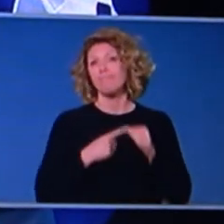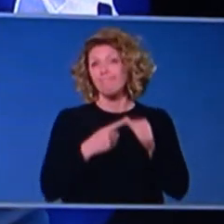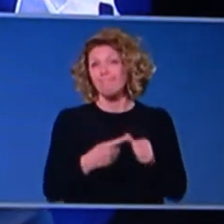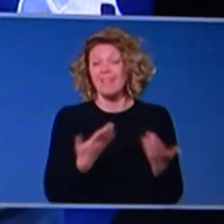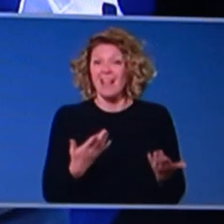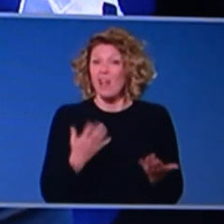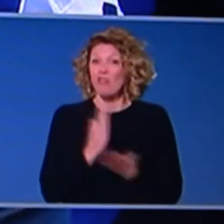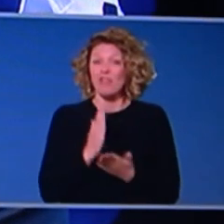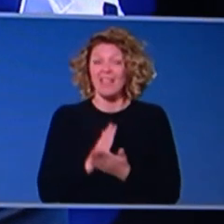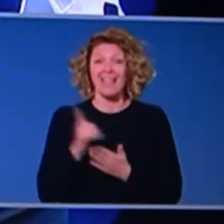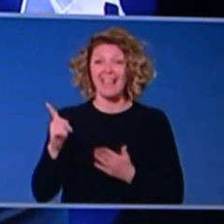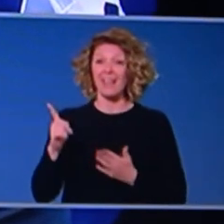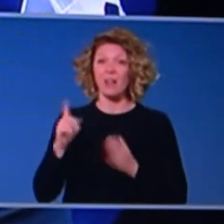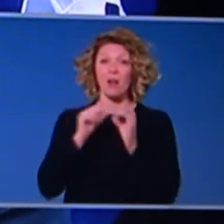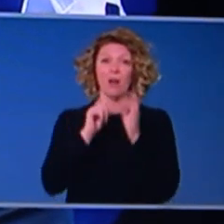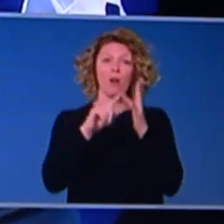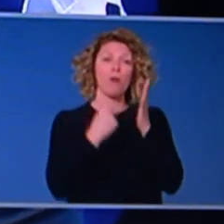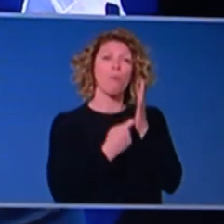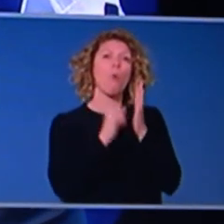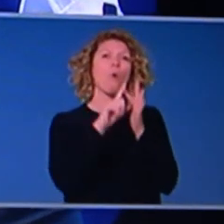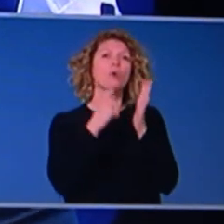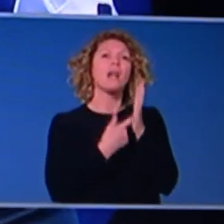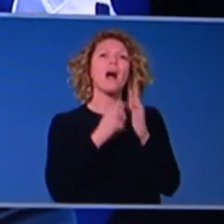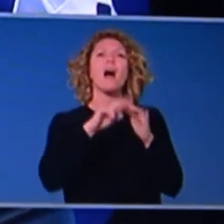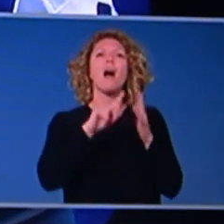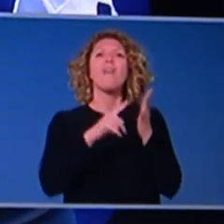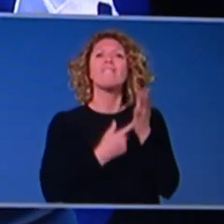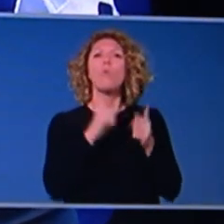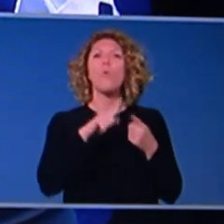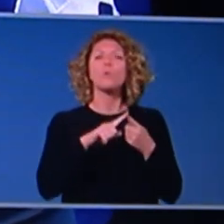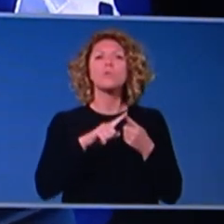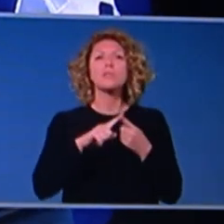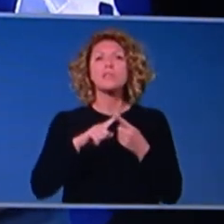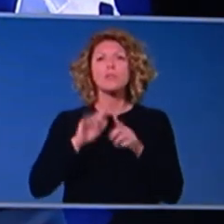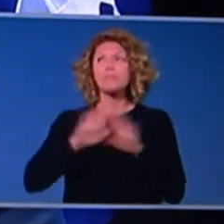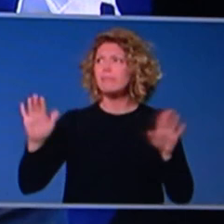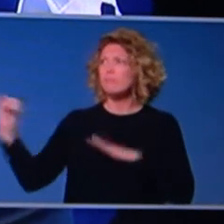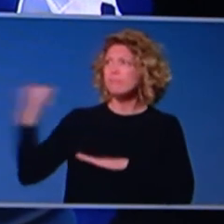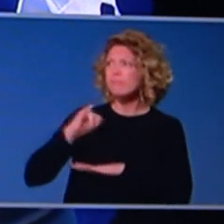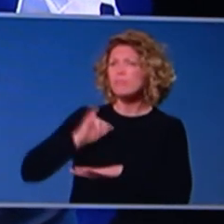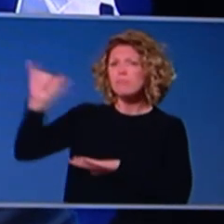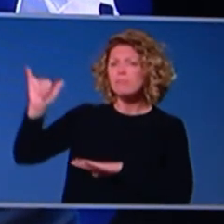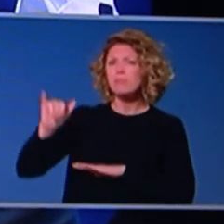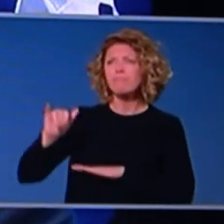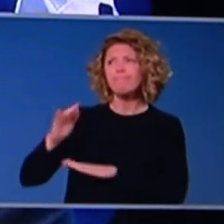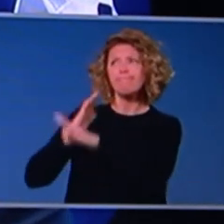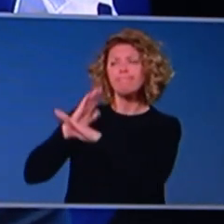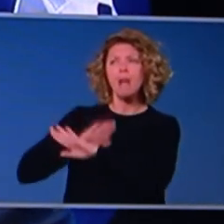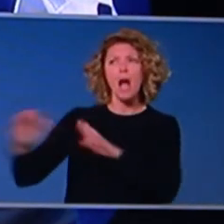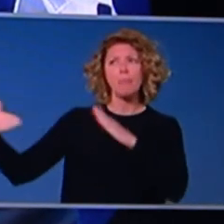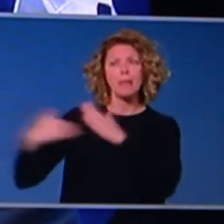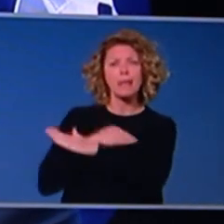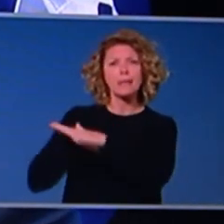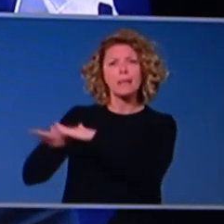the act. That's what I'd expect them to be doing. And they're just doing their job and they'll do it in the same way. And there'll be no special treatment for the NRL or